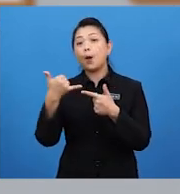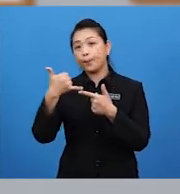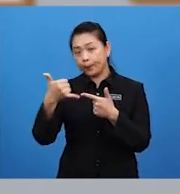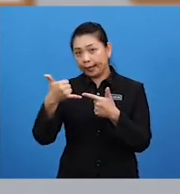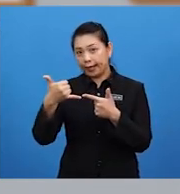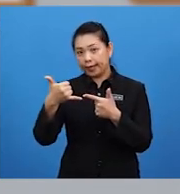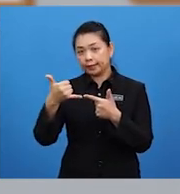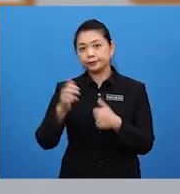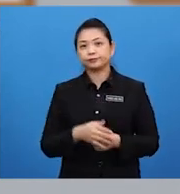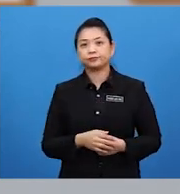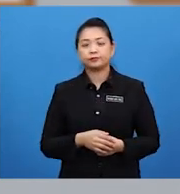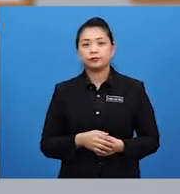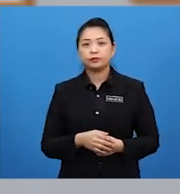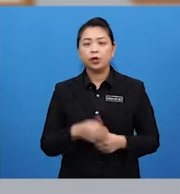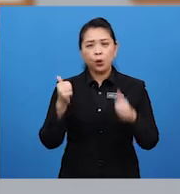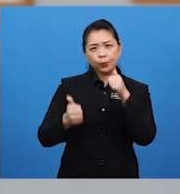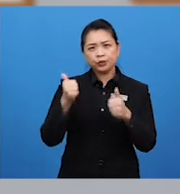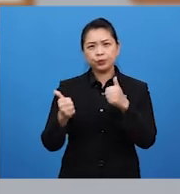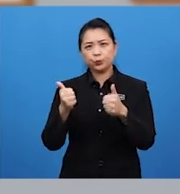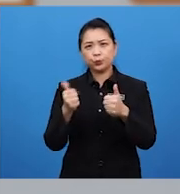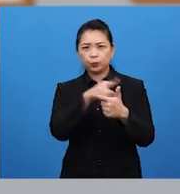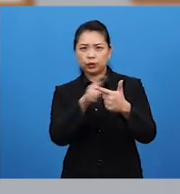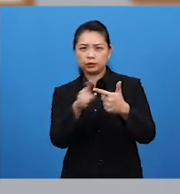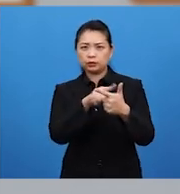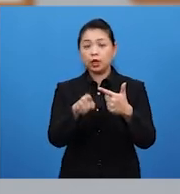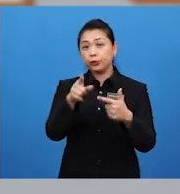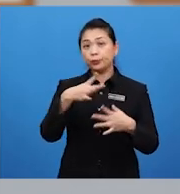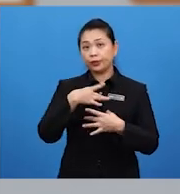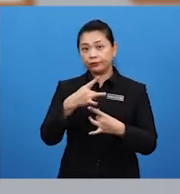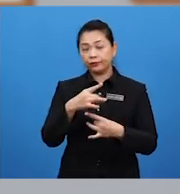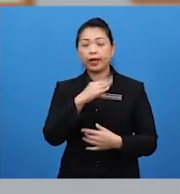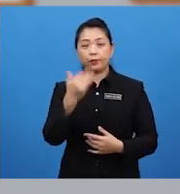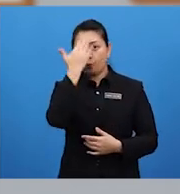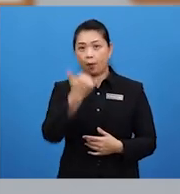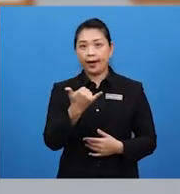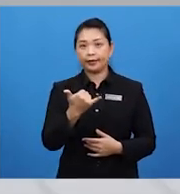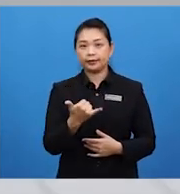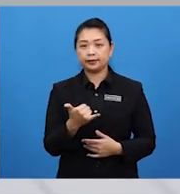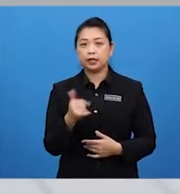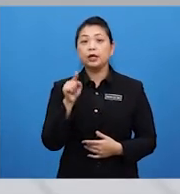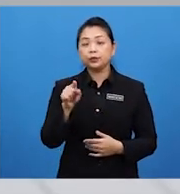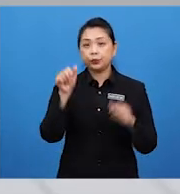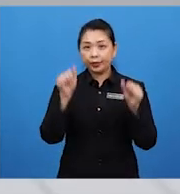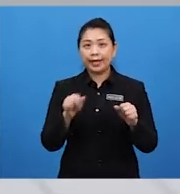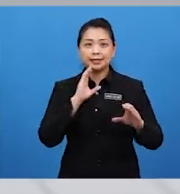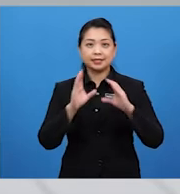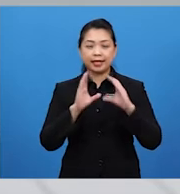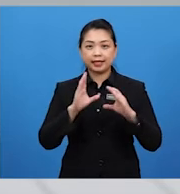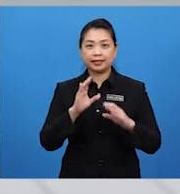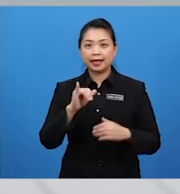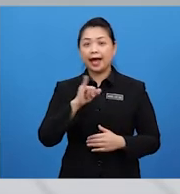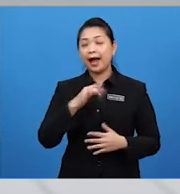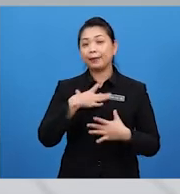football match Which one you prefer And why You can say